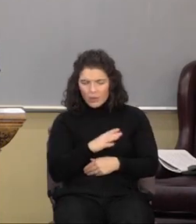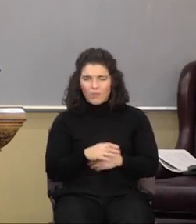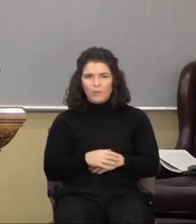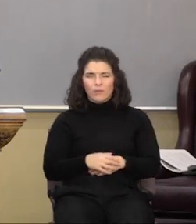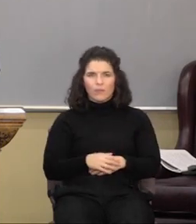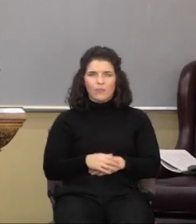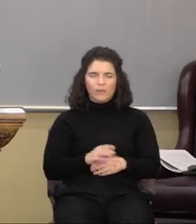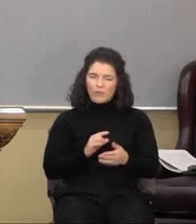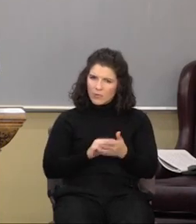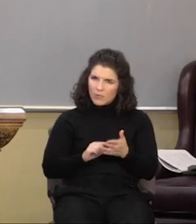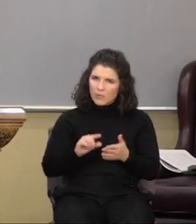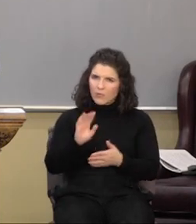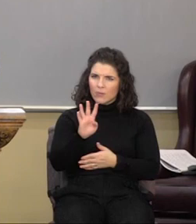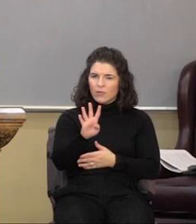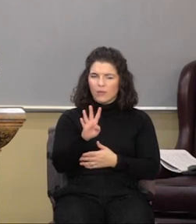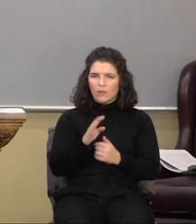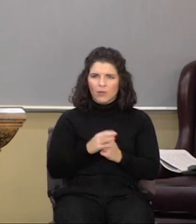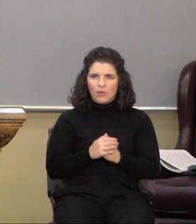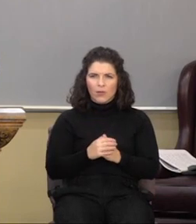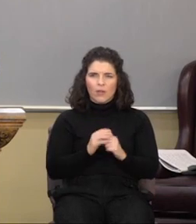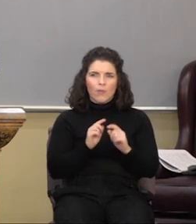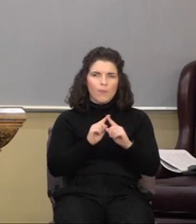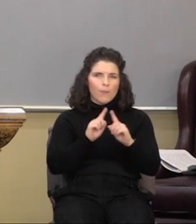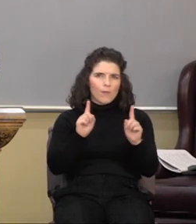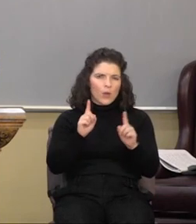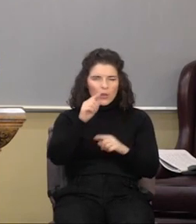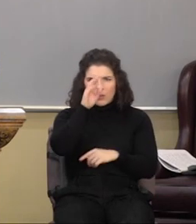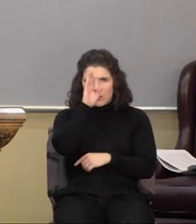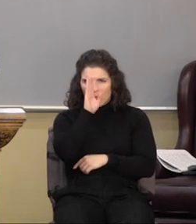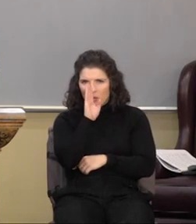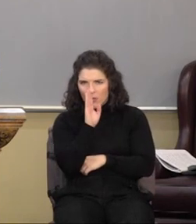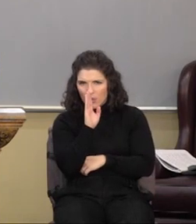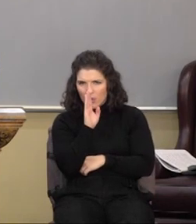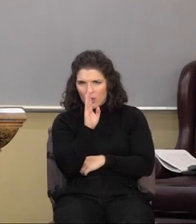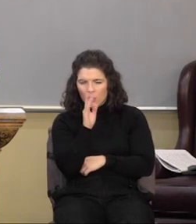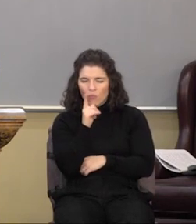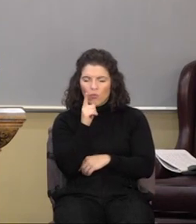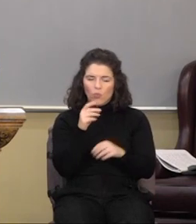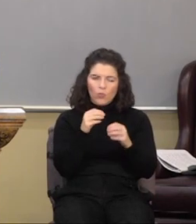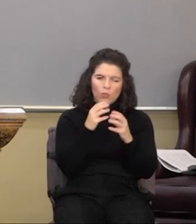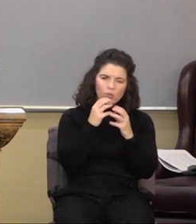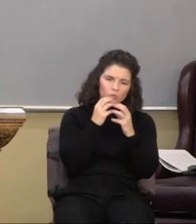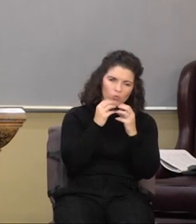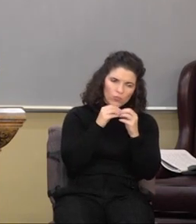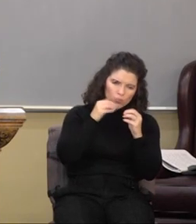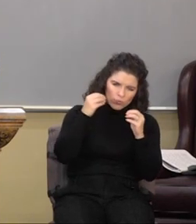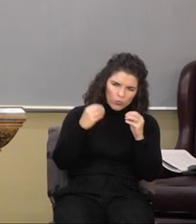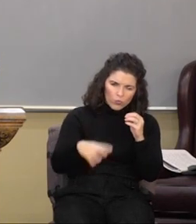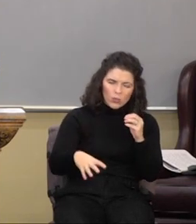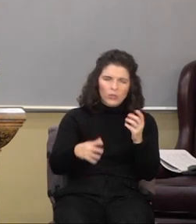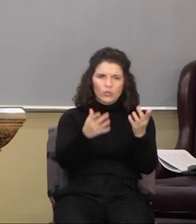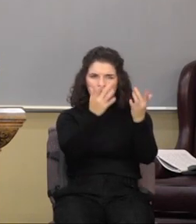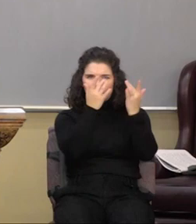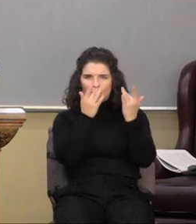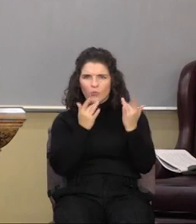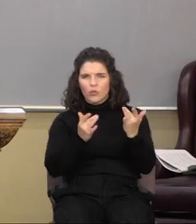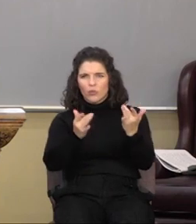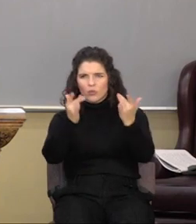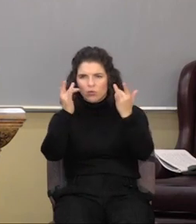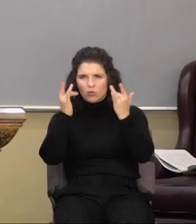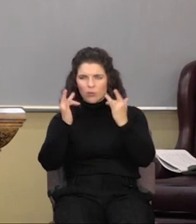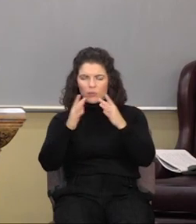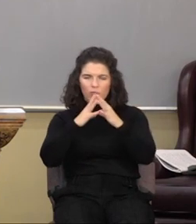Verse 4. But God, who is rich in mercy for his great love,